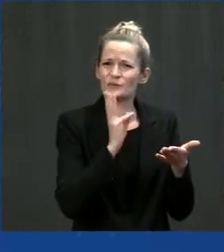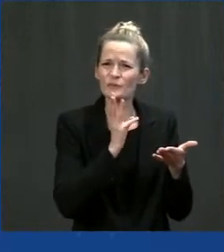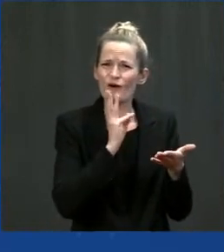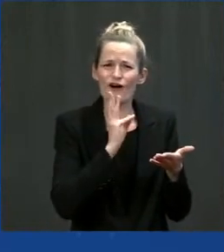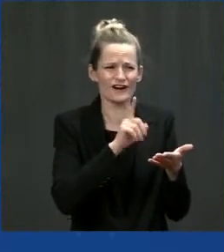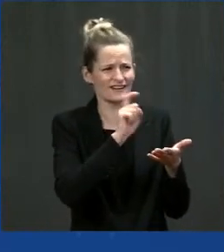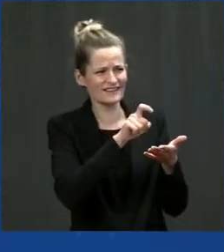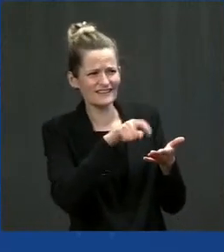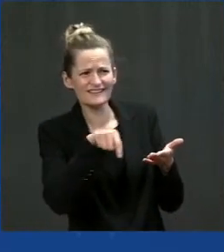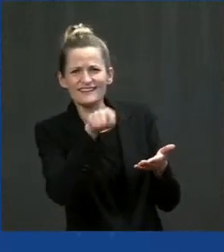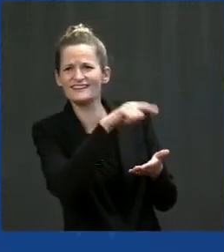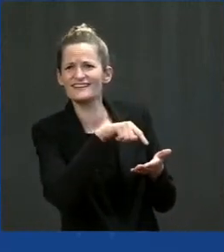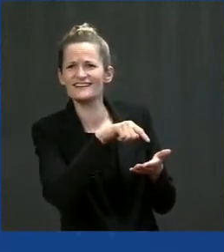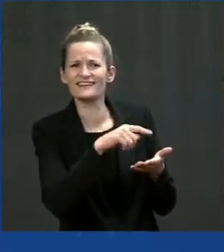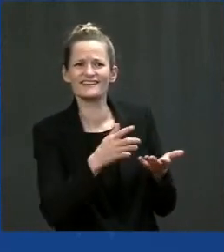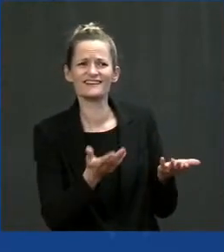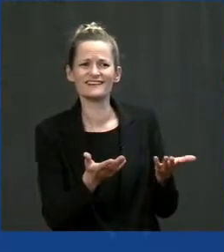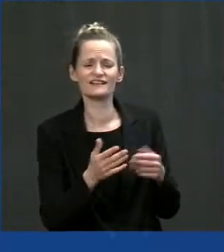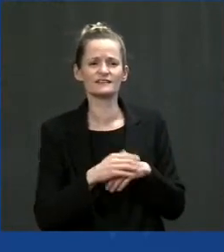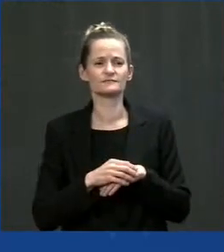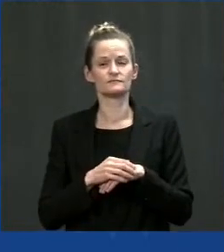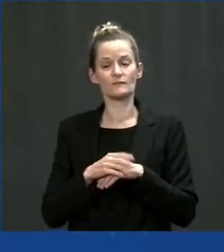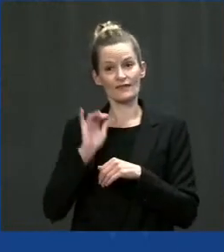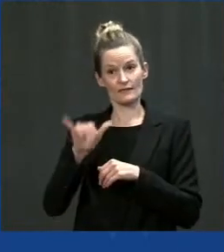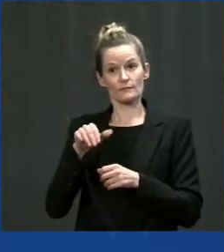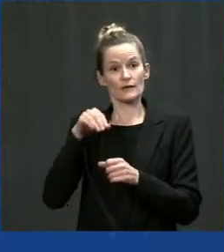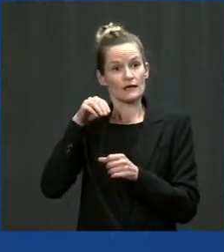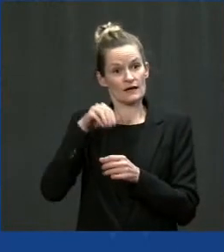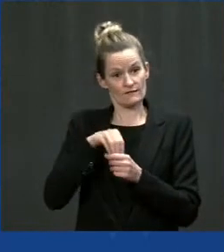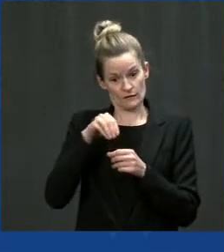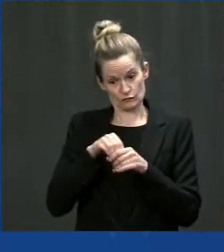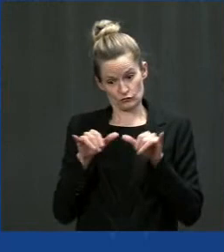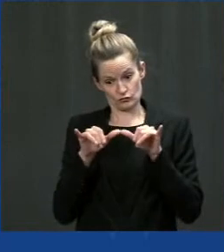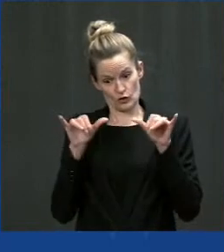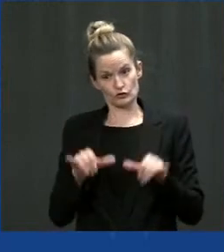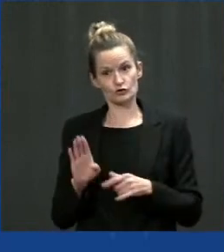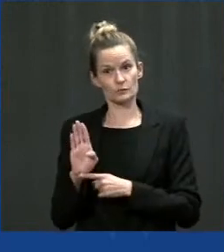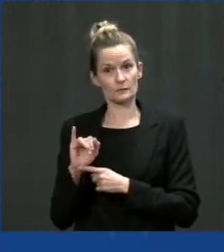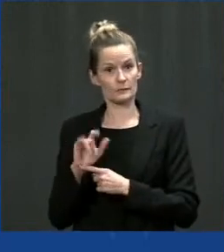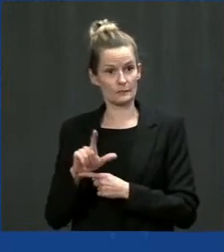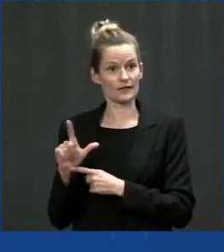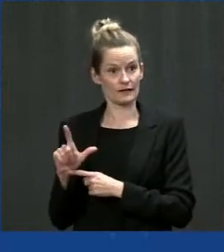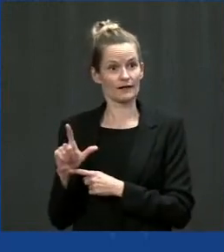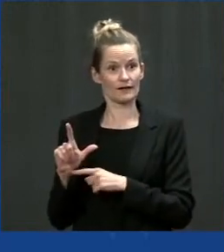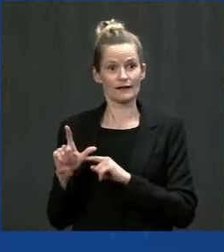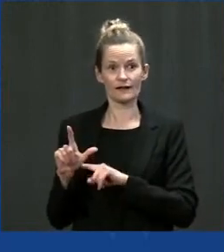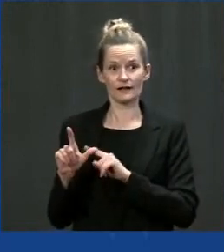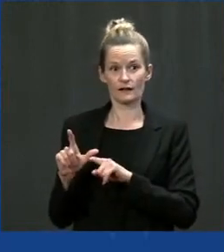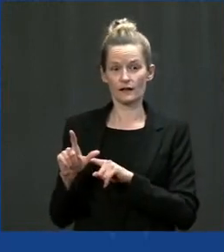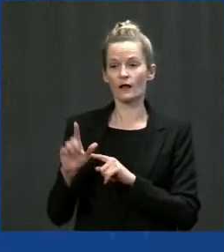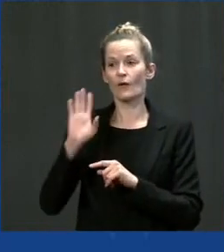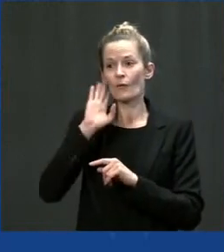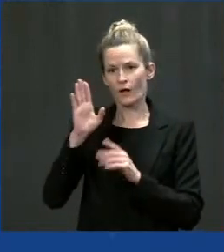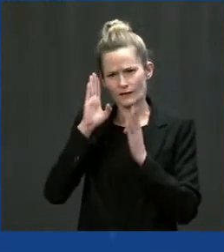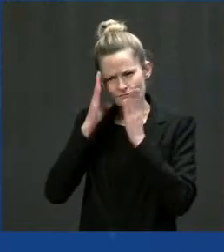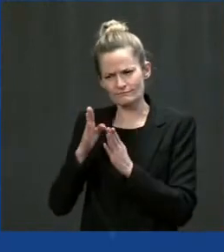so every child in America can turn on a faucet in their school or at home and drink clean water.